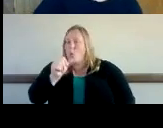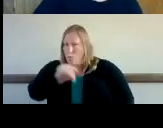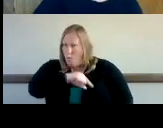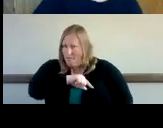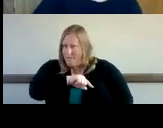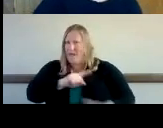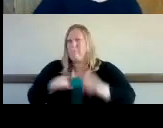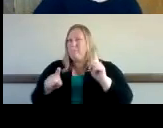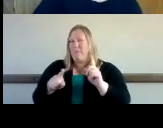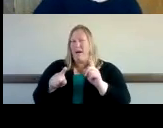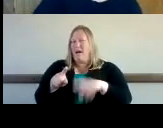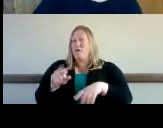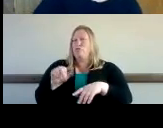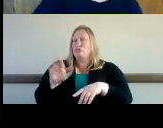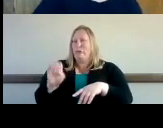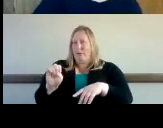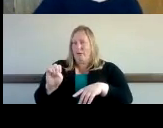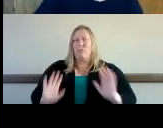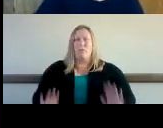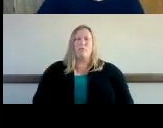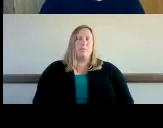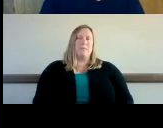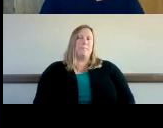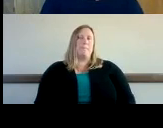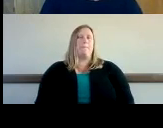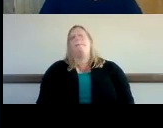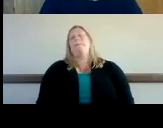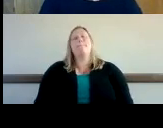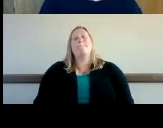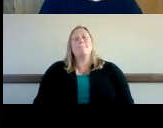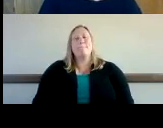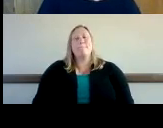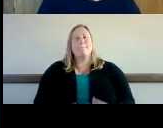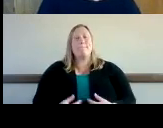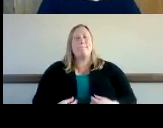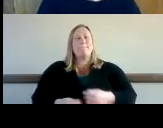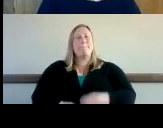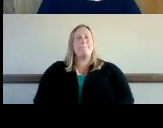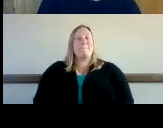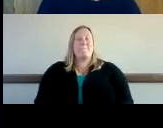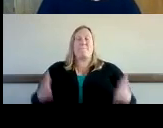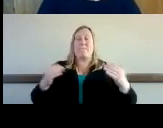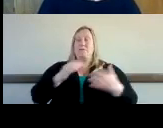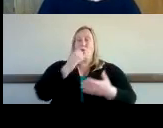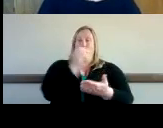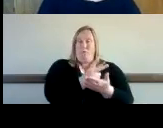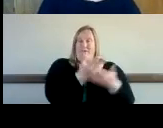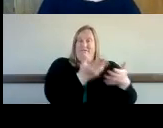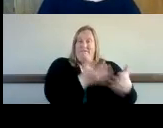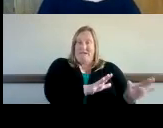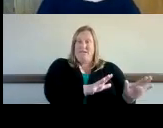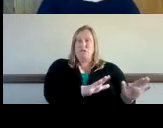the next step is the assessment